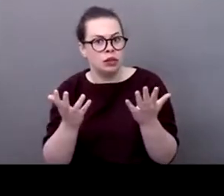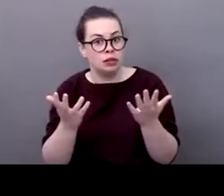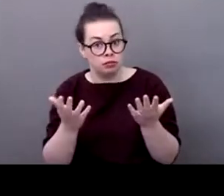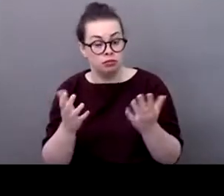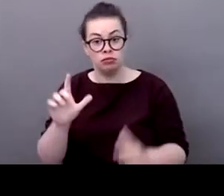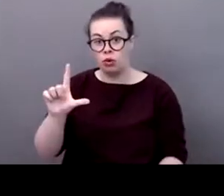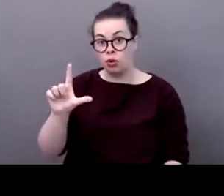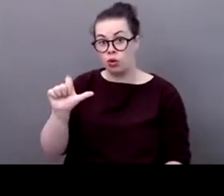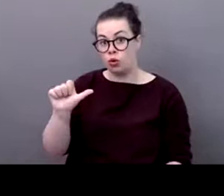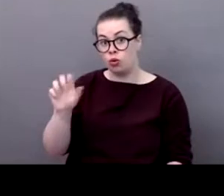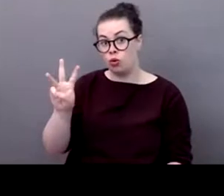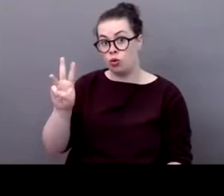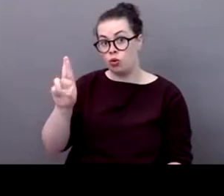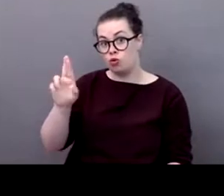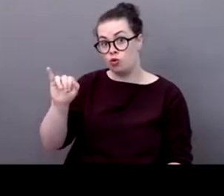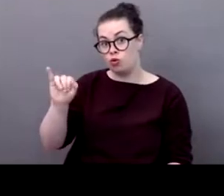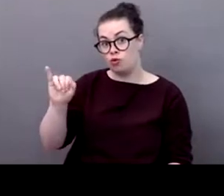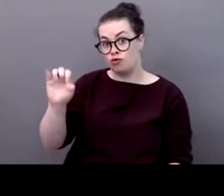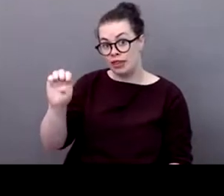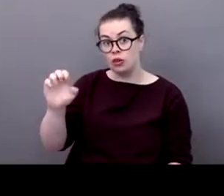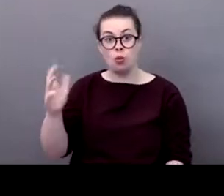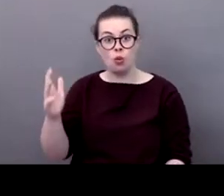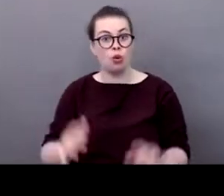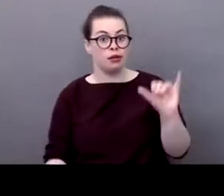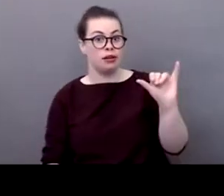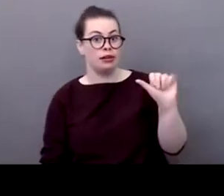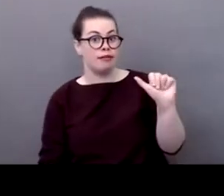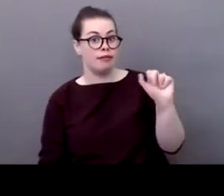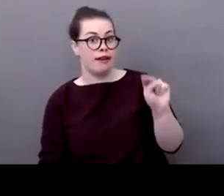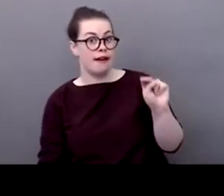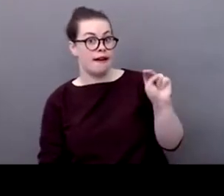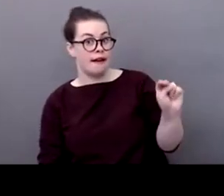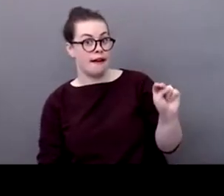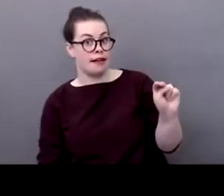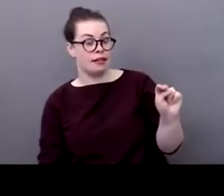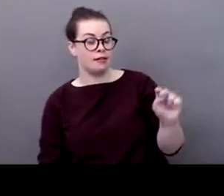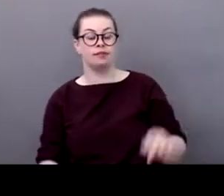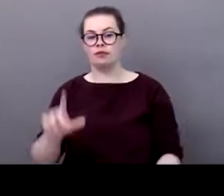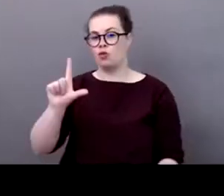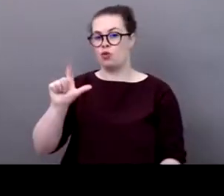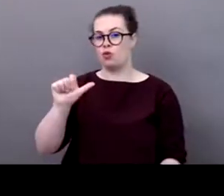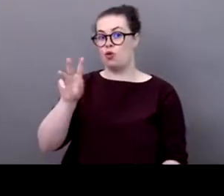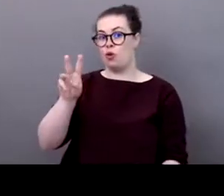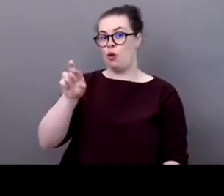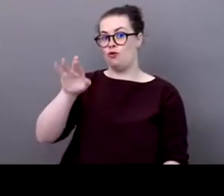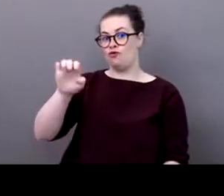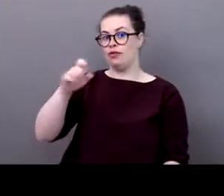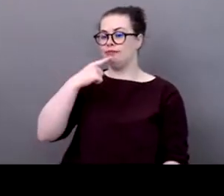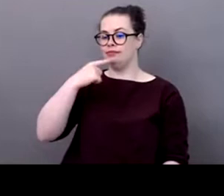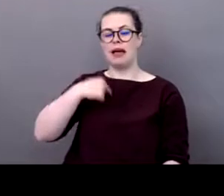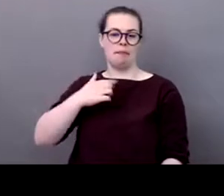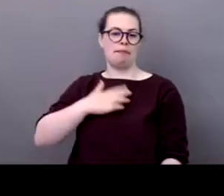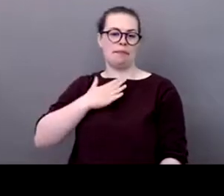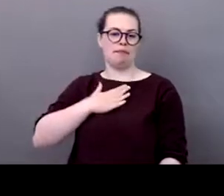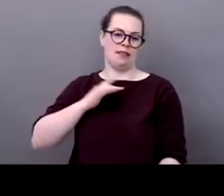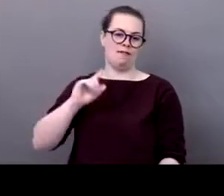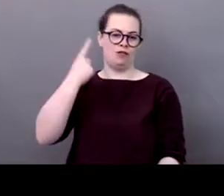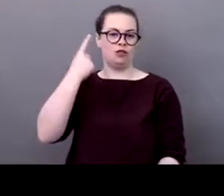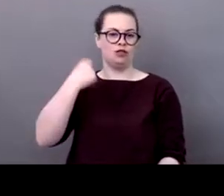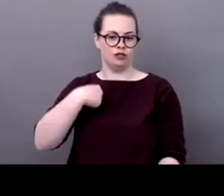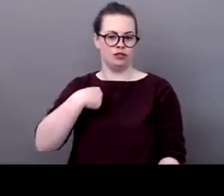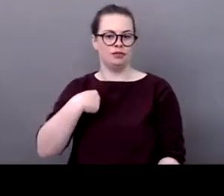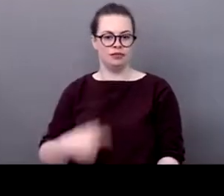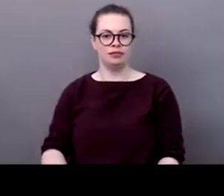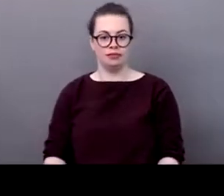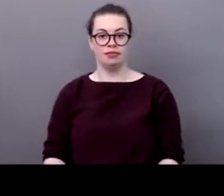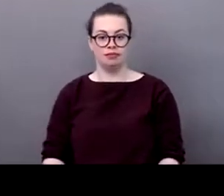is i'm happy to start yeah thank you um you know i i think you